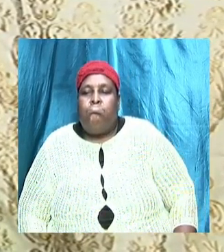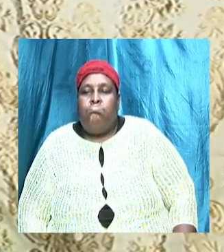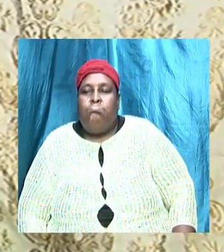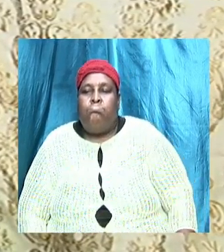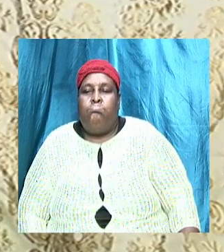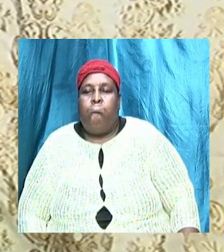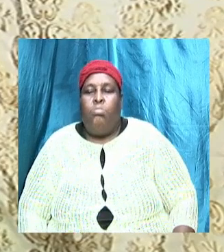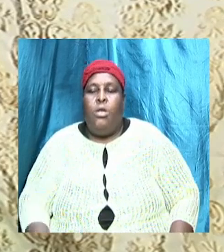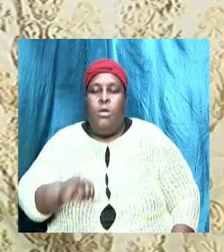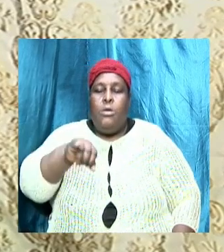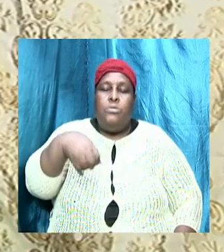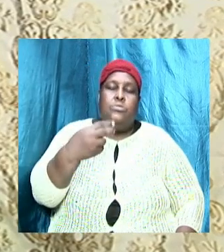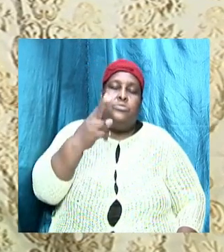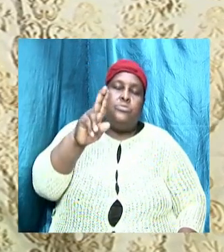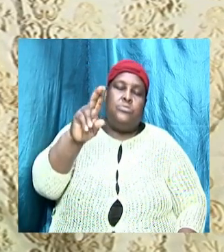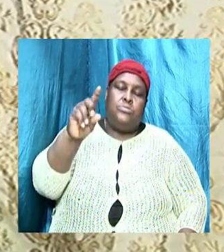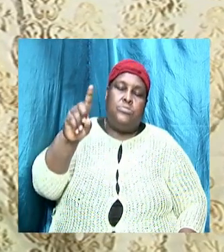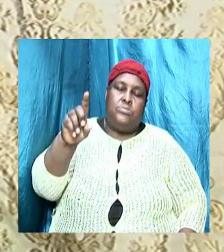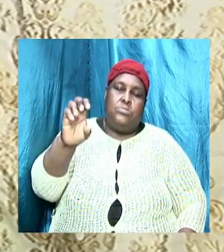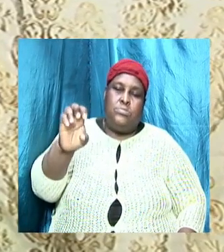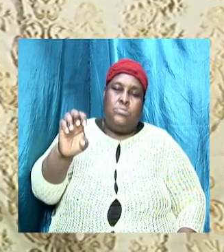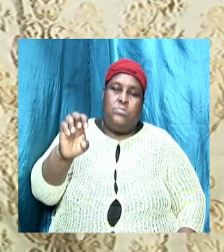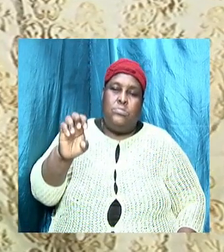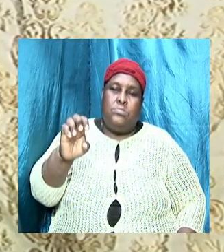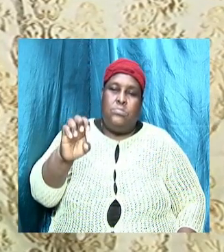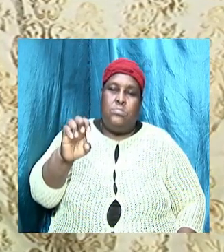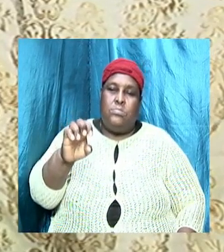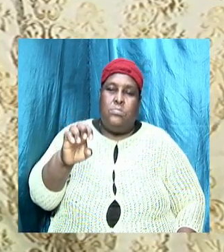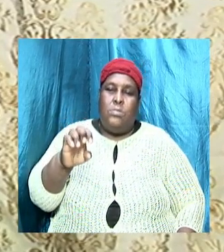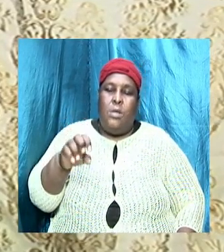Jude conveys